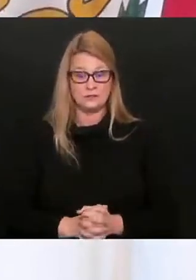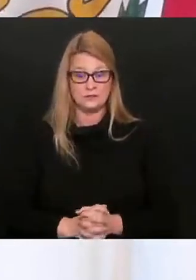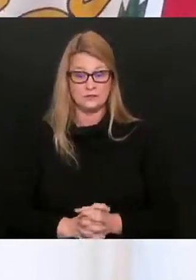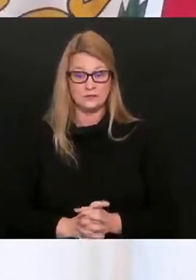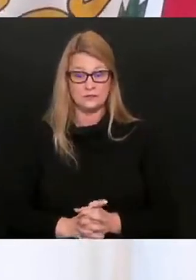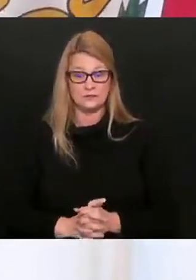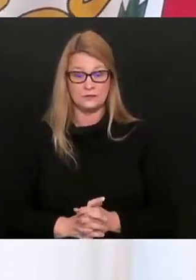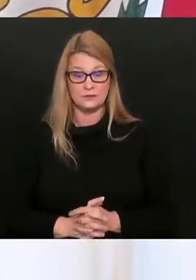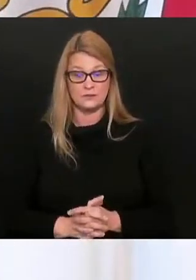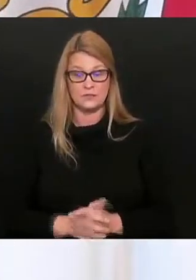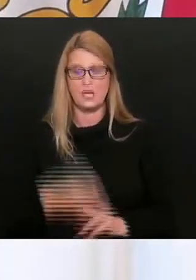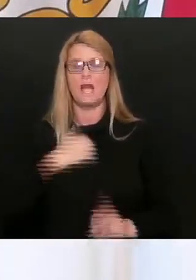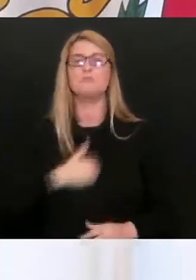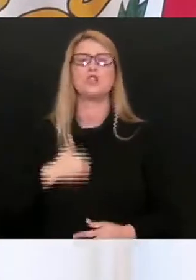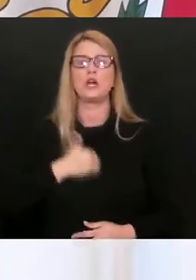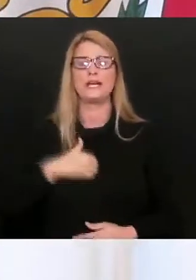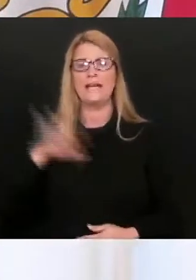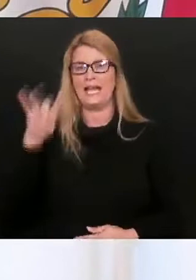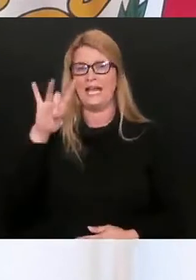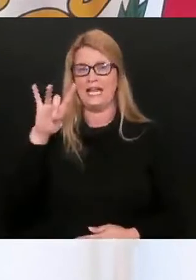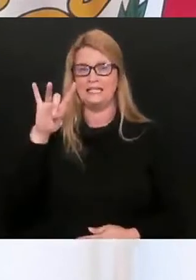Eight people, I'm sorry.